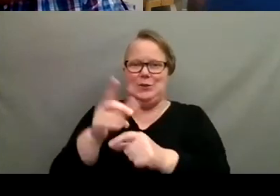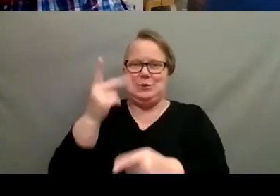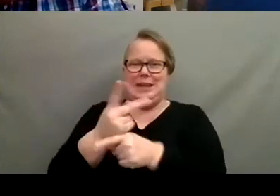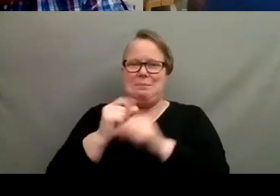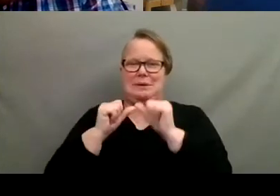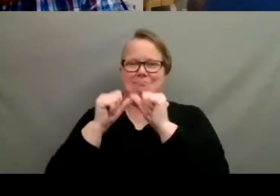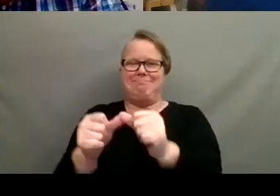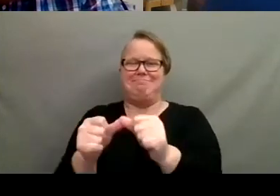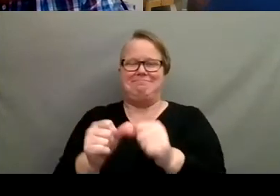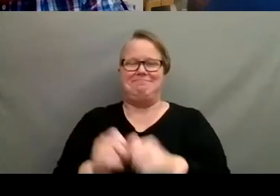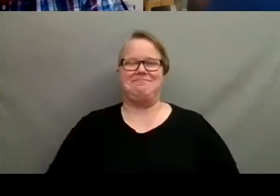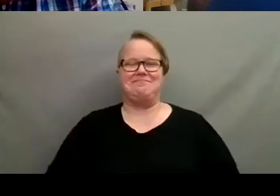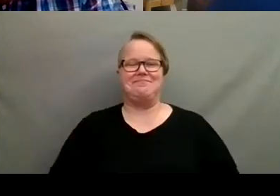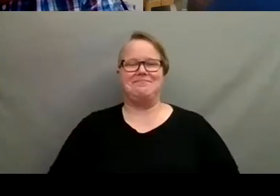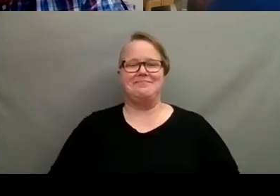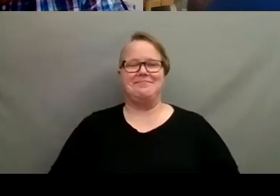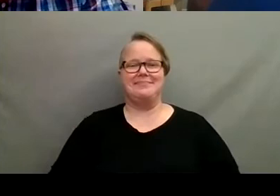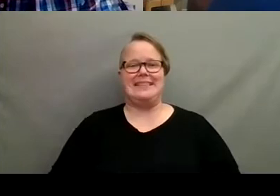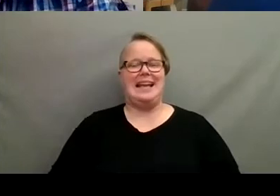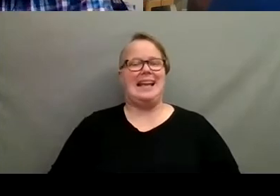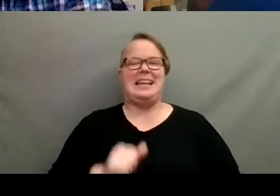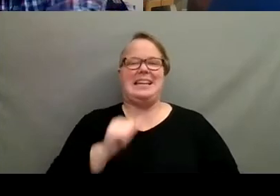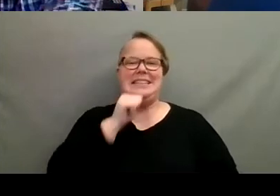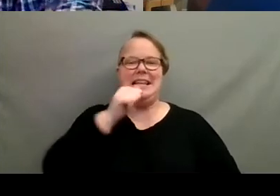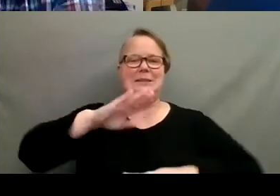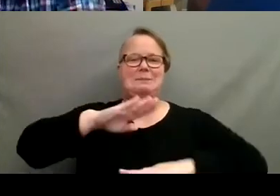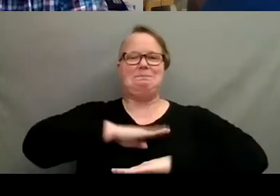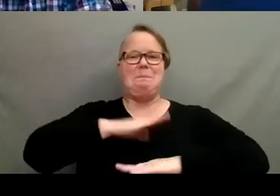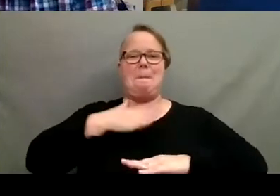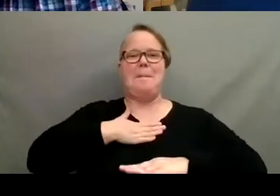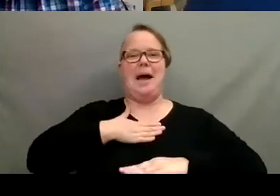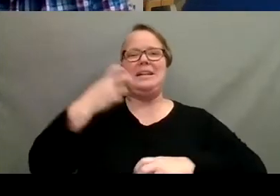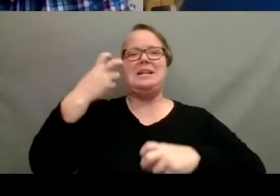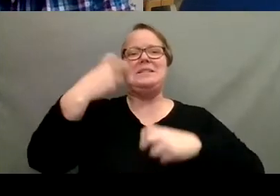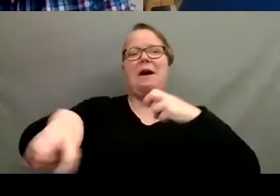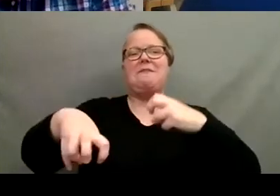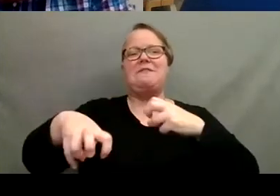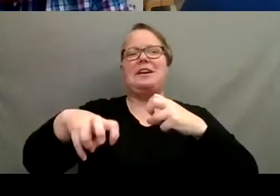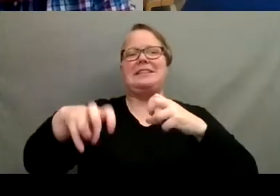going. It doesn't meet my toughness standards as a, as a house plant.